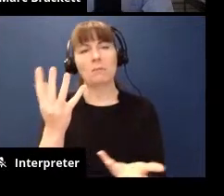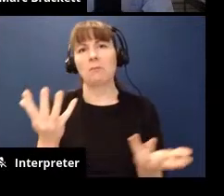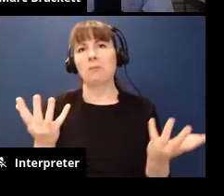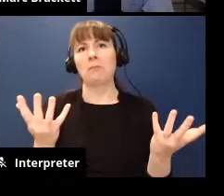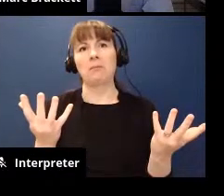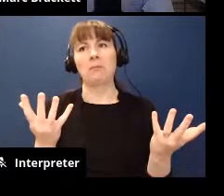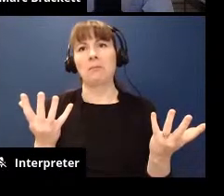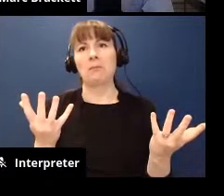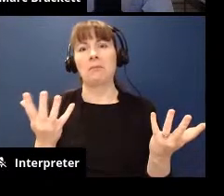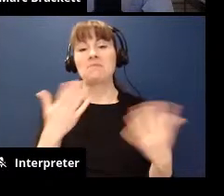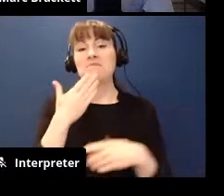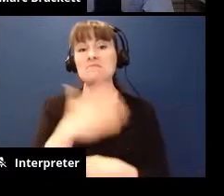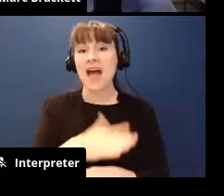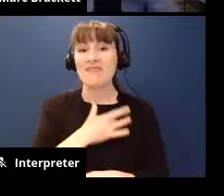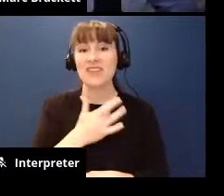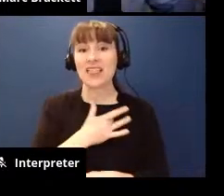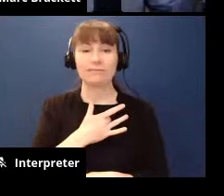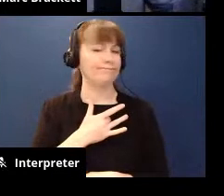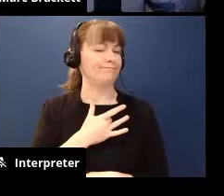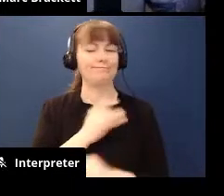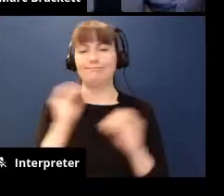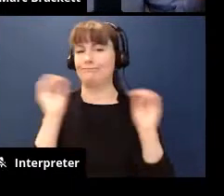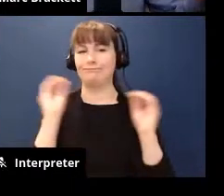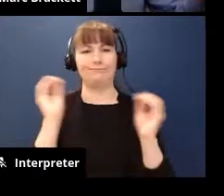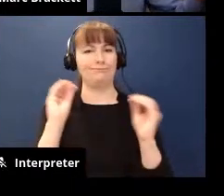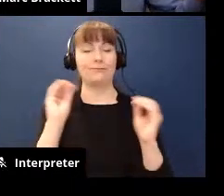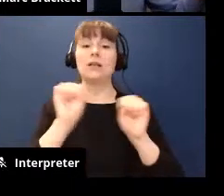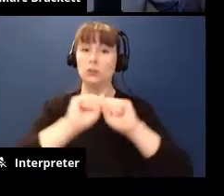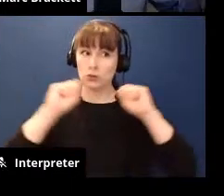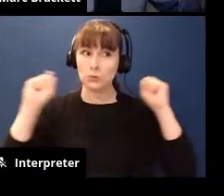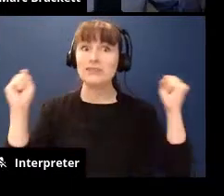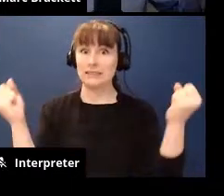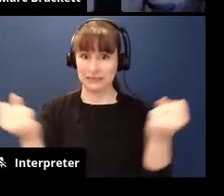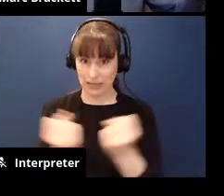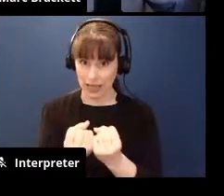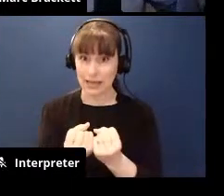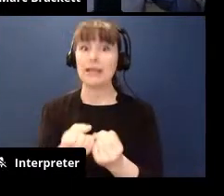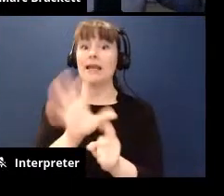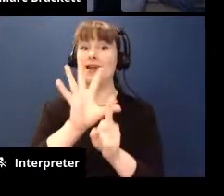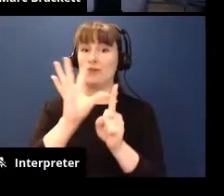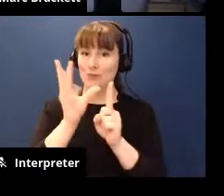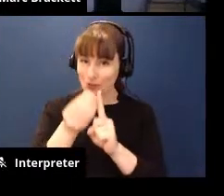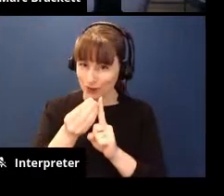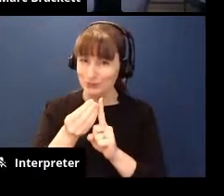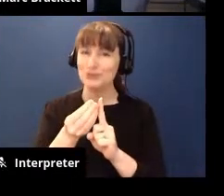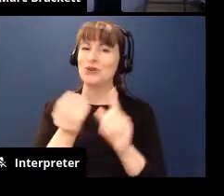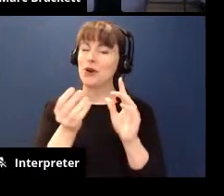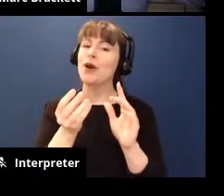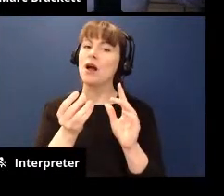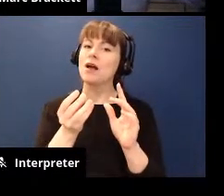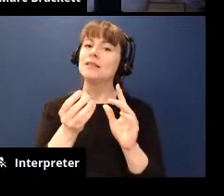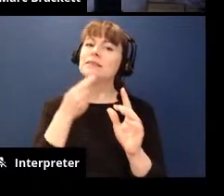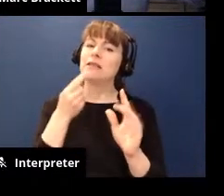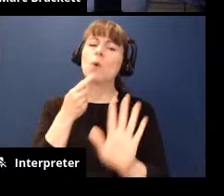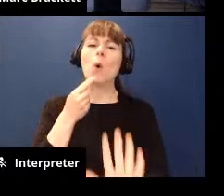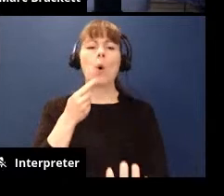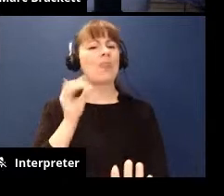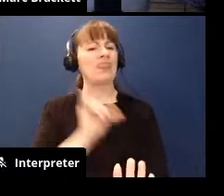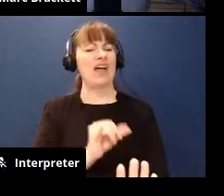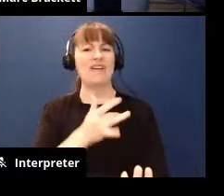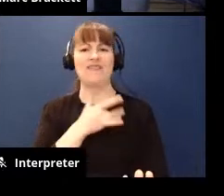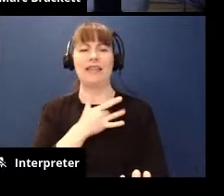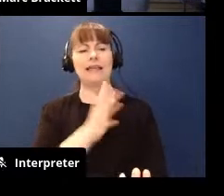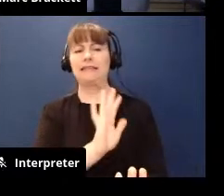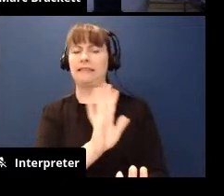as a bad feeling we have been brought up in society in a culture where we're taught to judge feelings as being good or